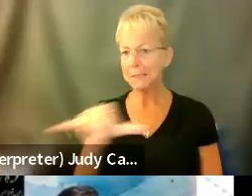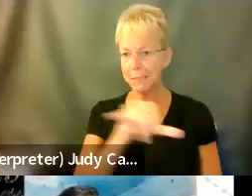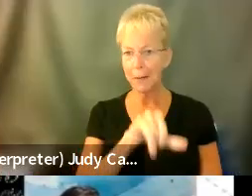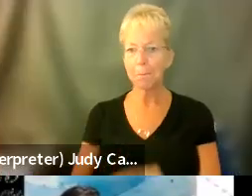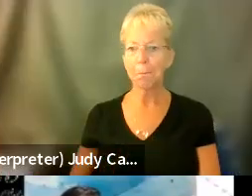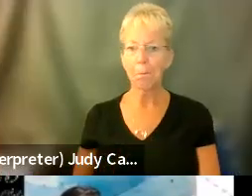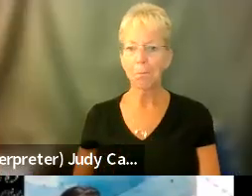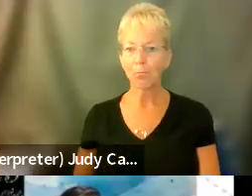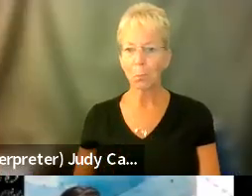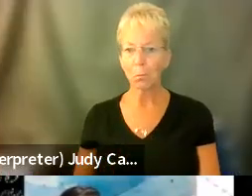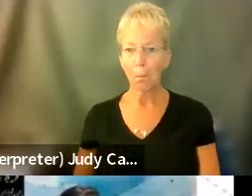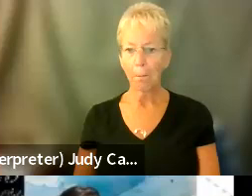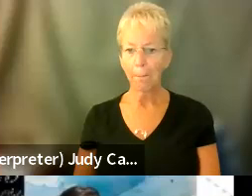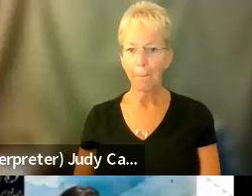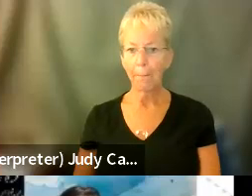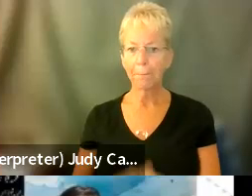chronically ill podcast.